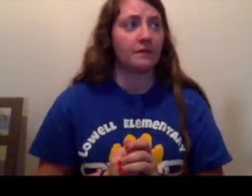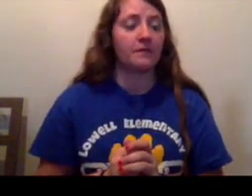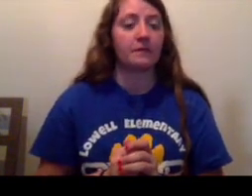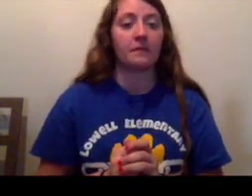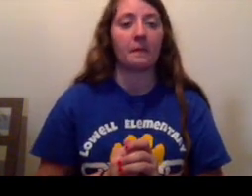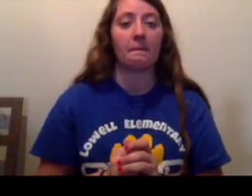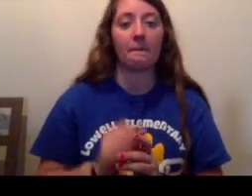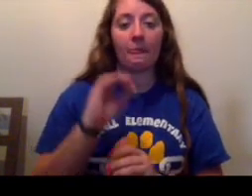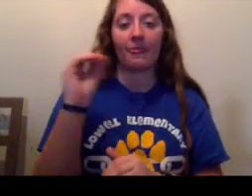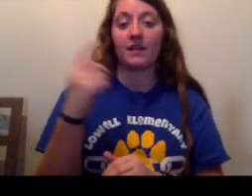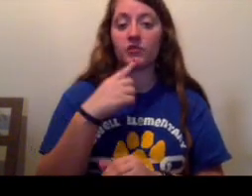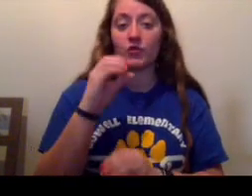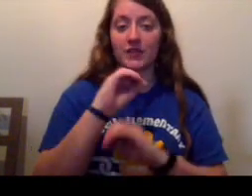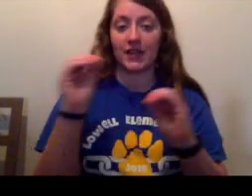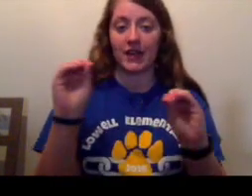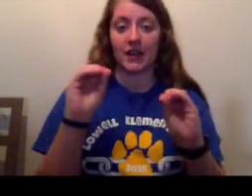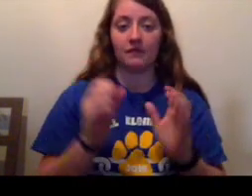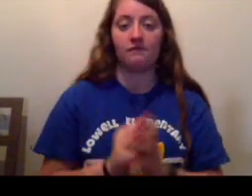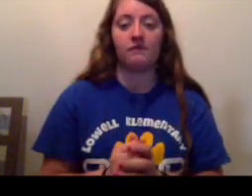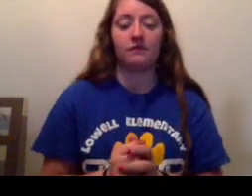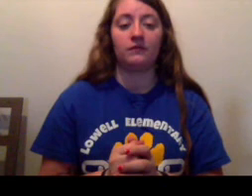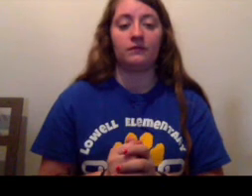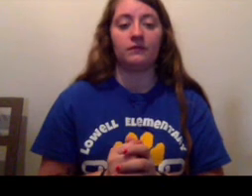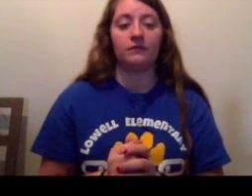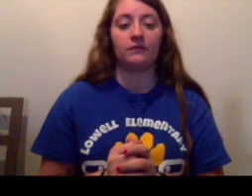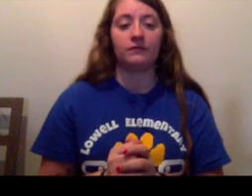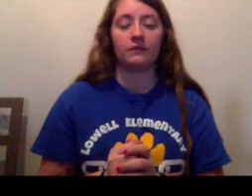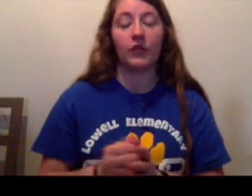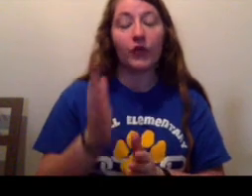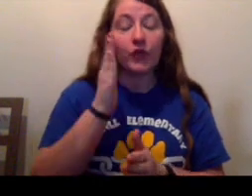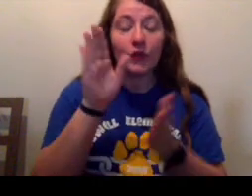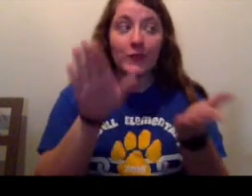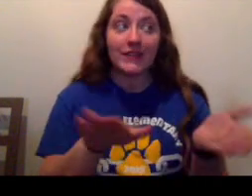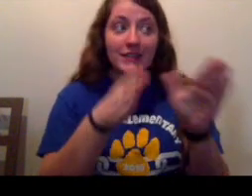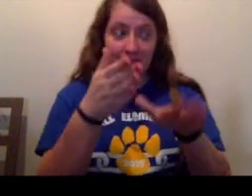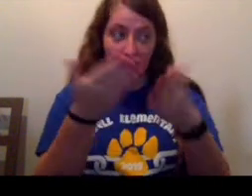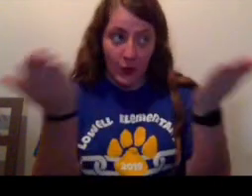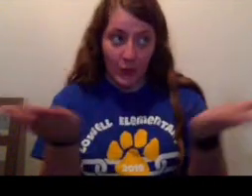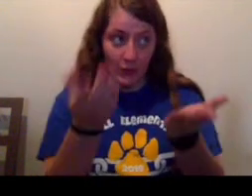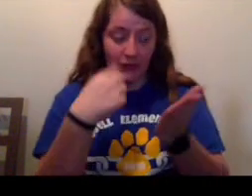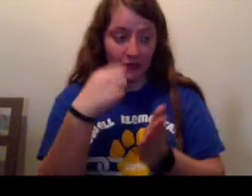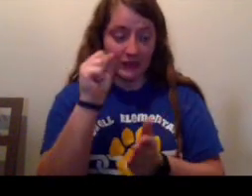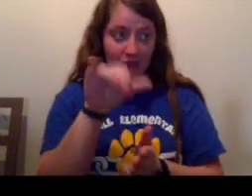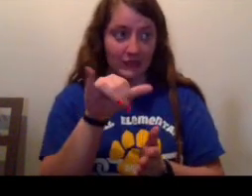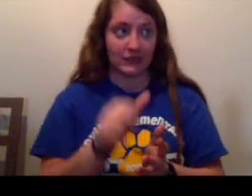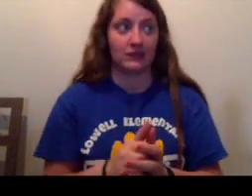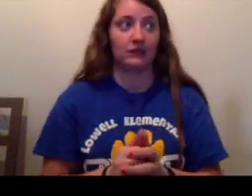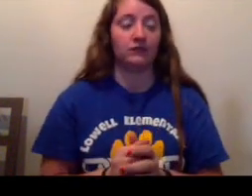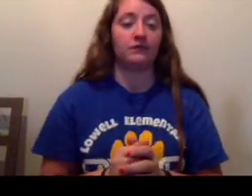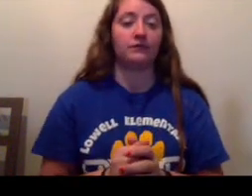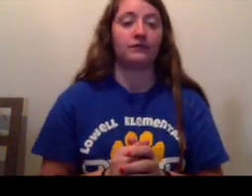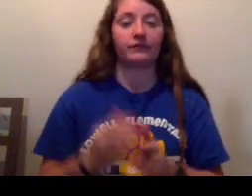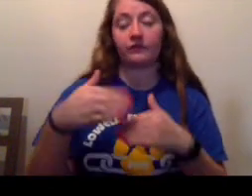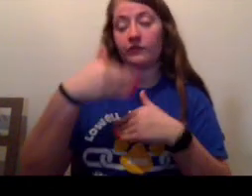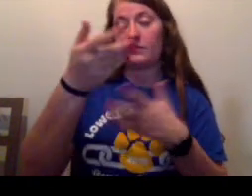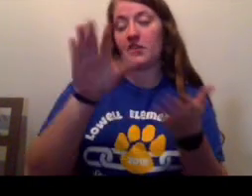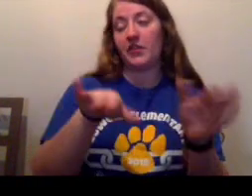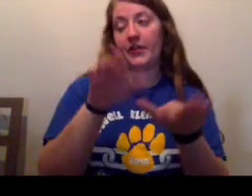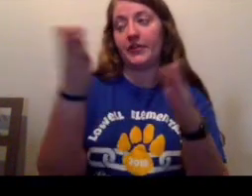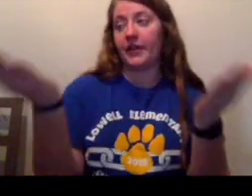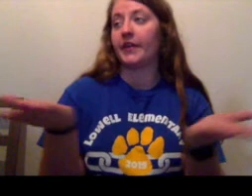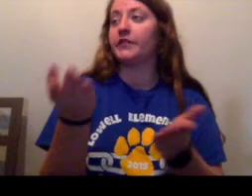Zero said nothing. You'll die out here, said Stanley. Then I'll die out here.